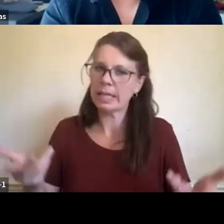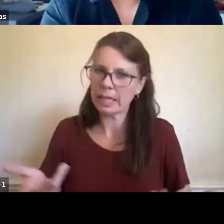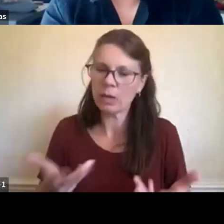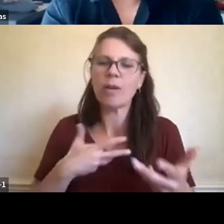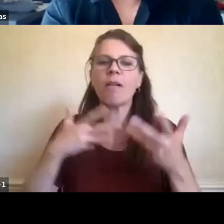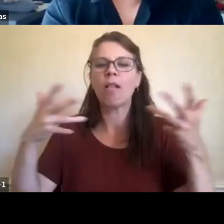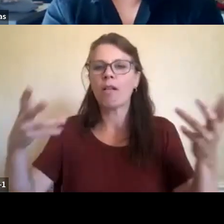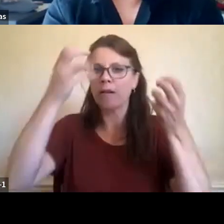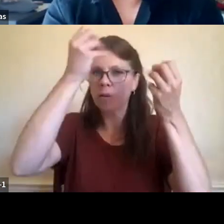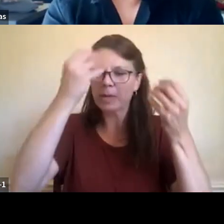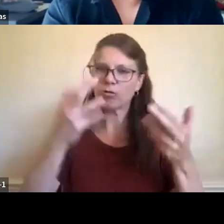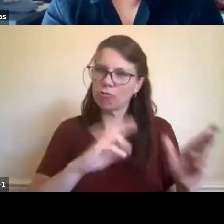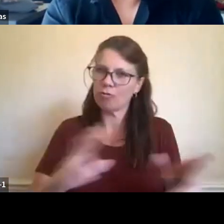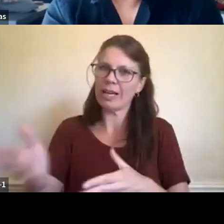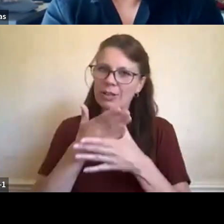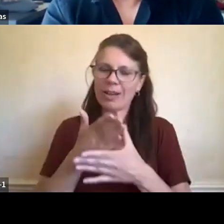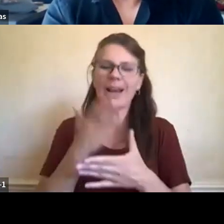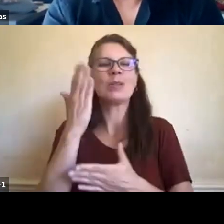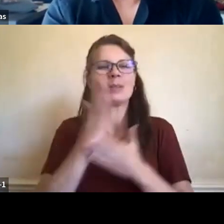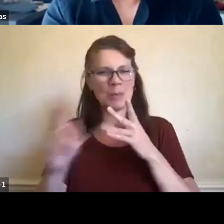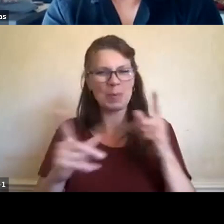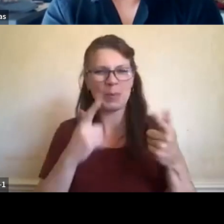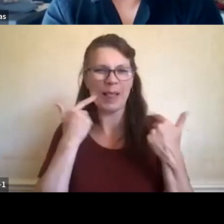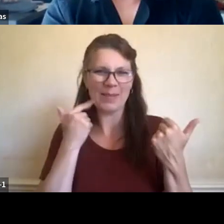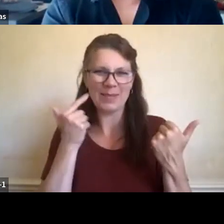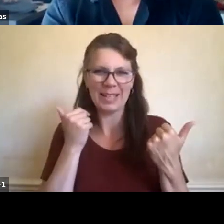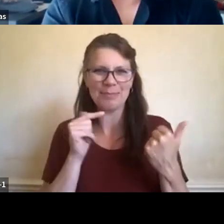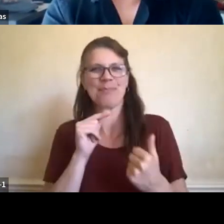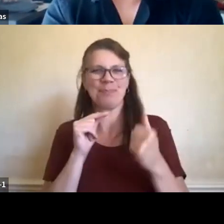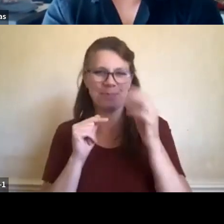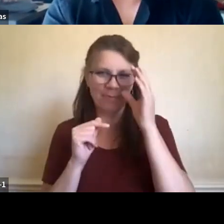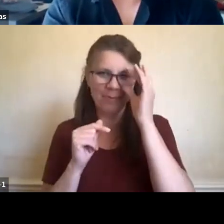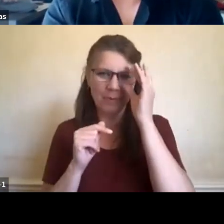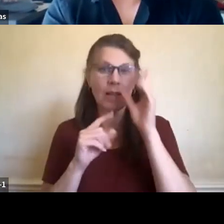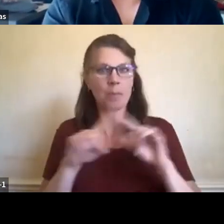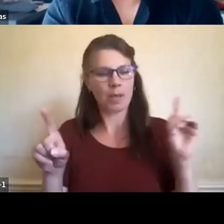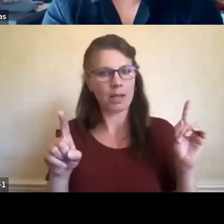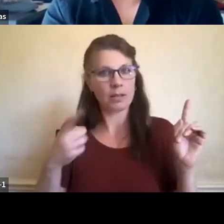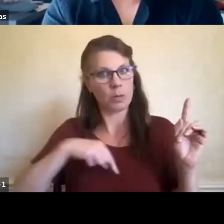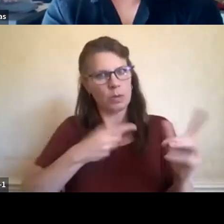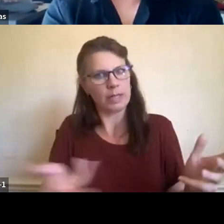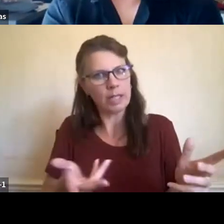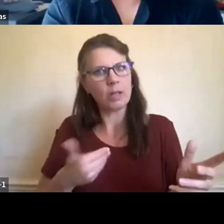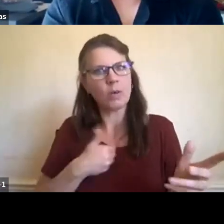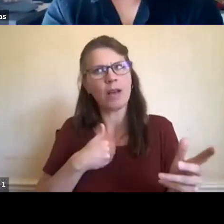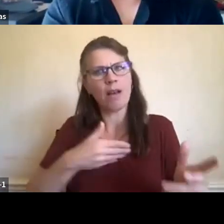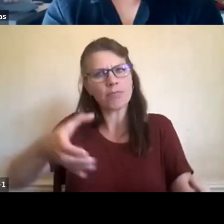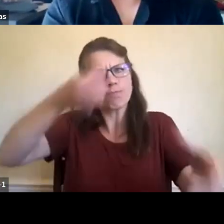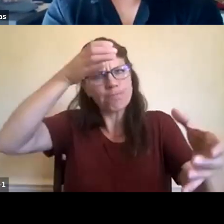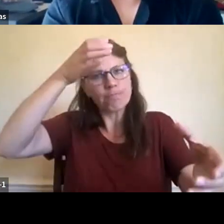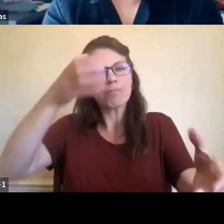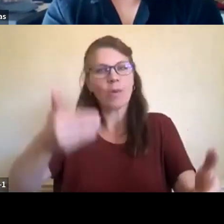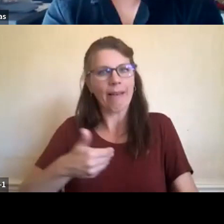little blunt. see some people laughing, but yeah, there's just, there's, there's a lot more to us than, than that. We are